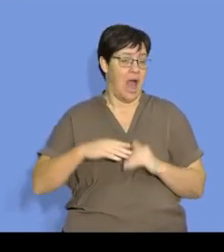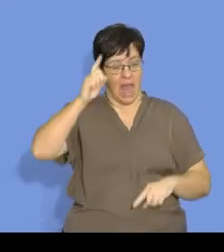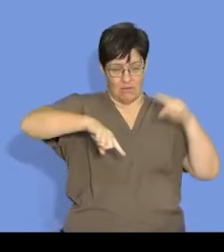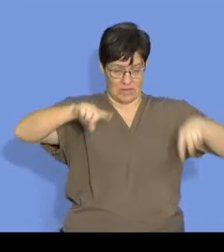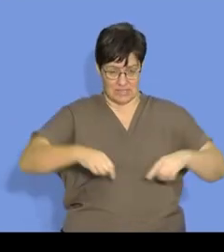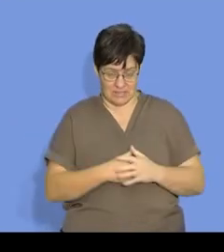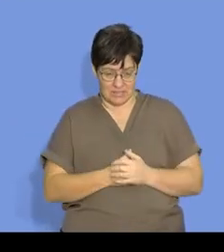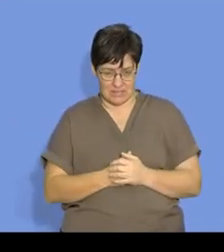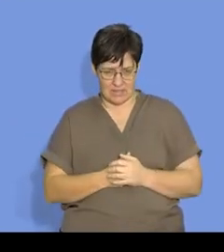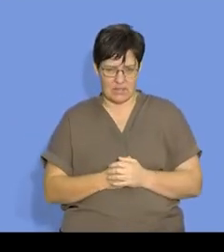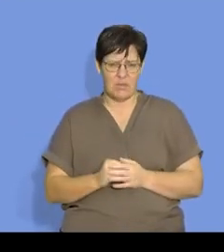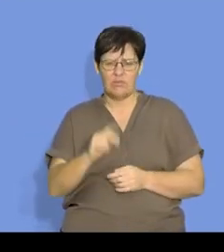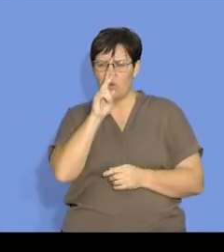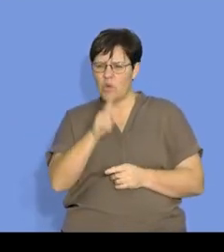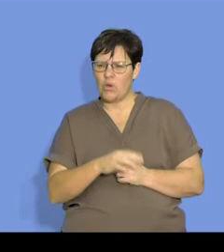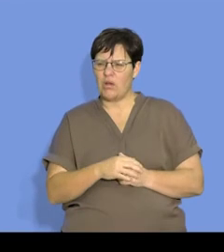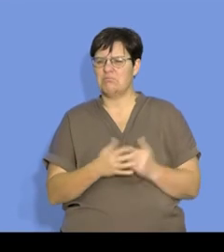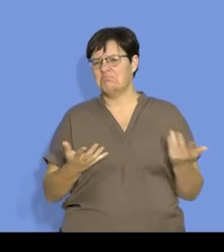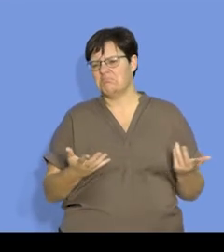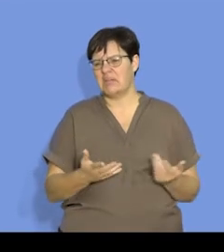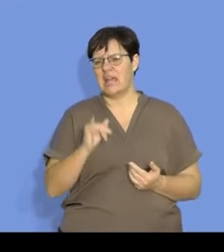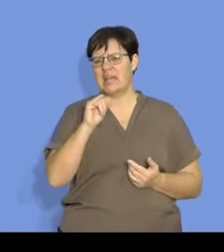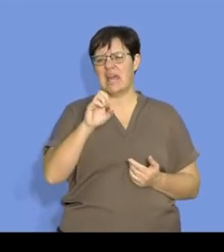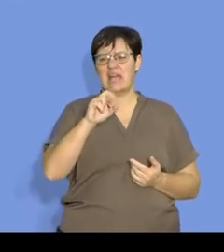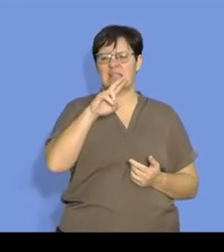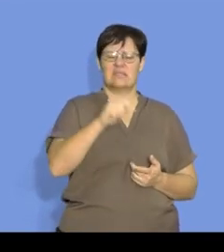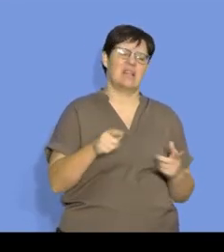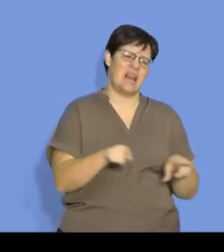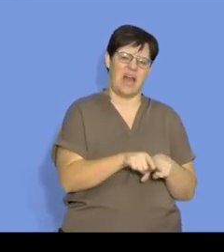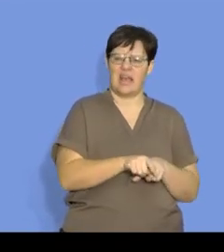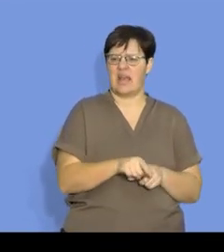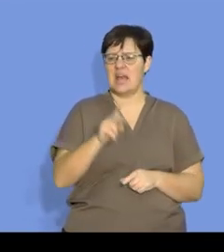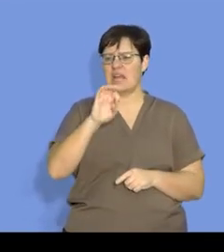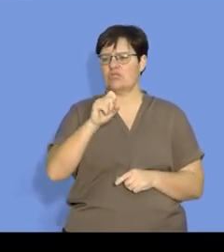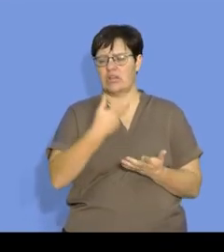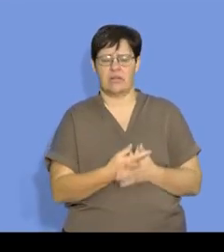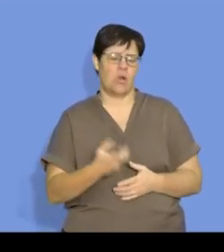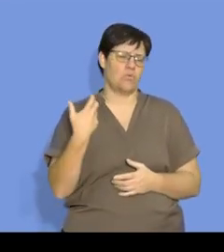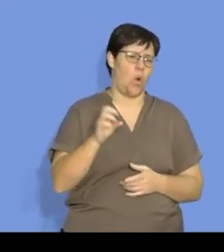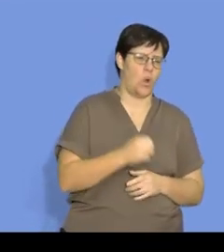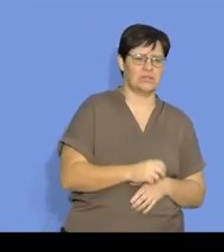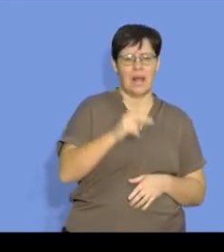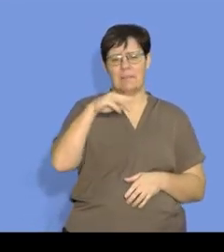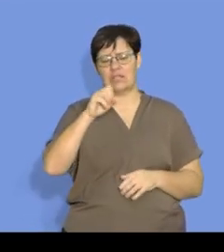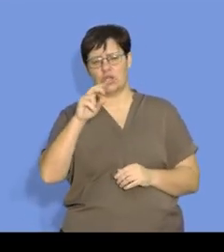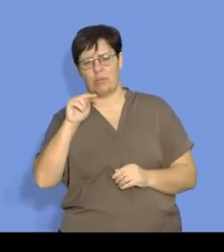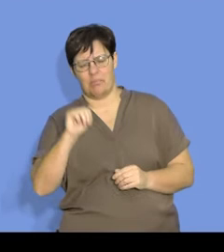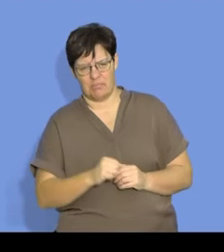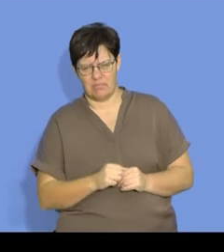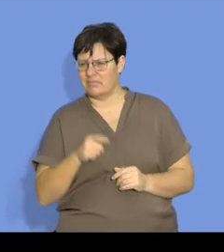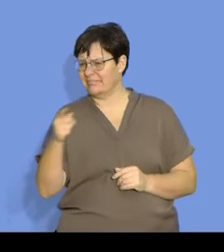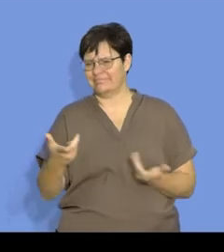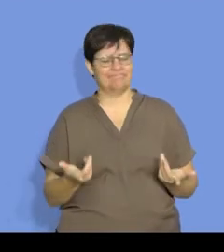reaction, high-rate reactions. But if you look at your innate elements like nitrogen, gold, platinum,